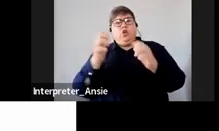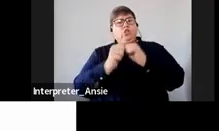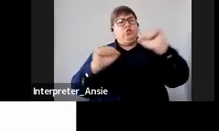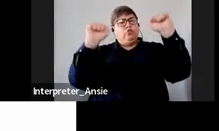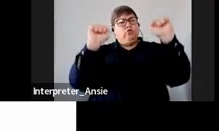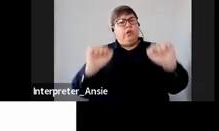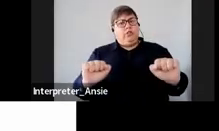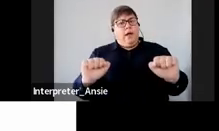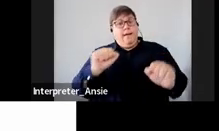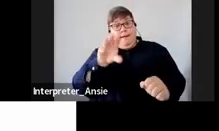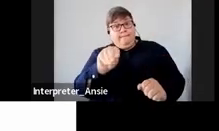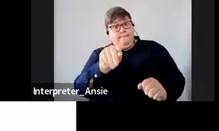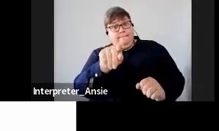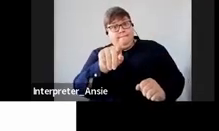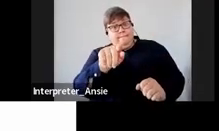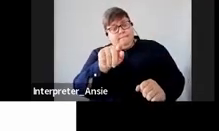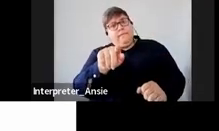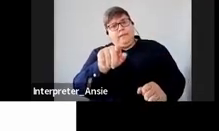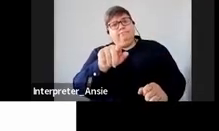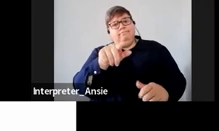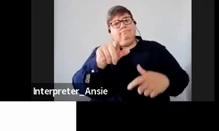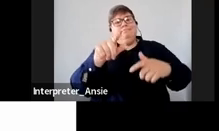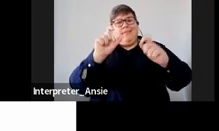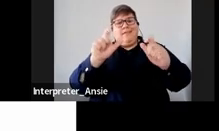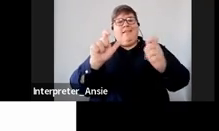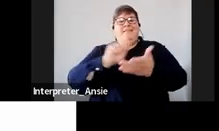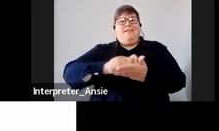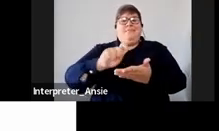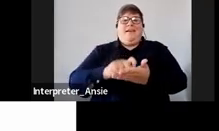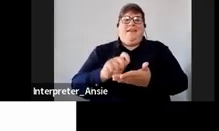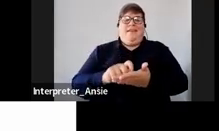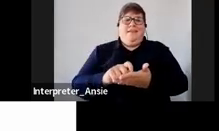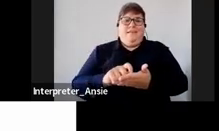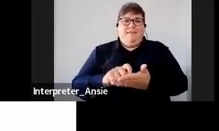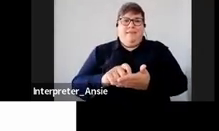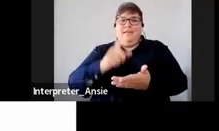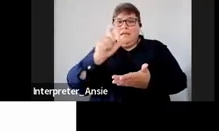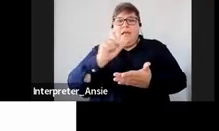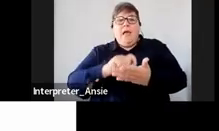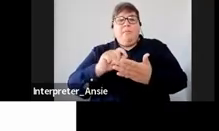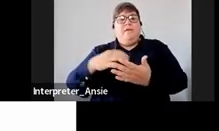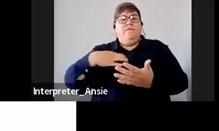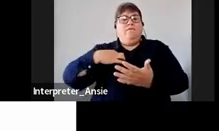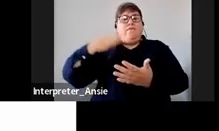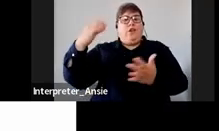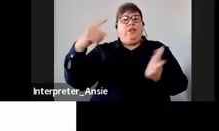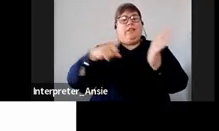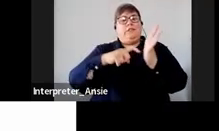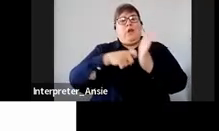have you are entitled to apply you can apply for voluntary disclosure program